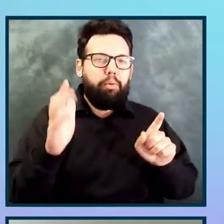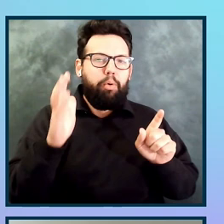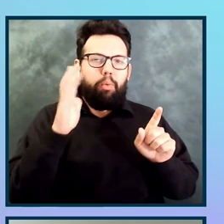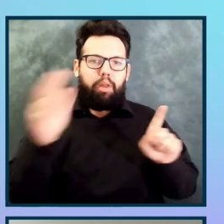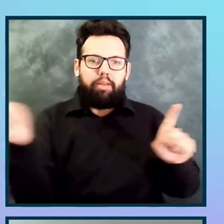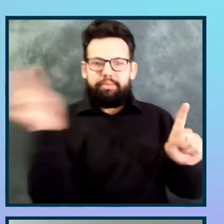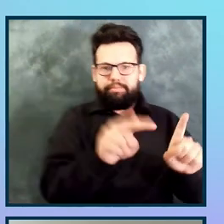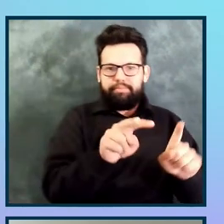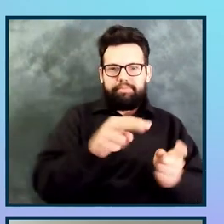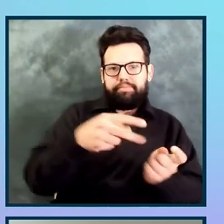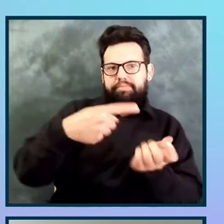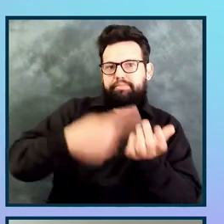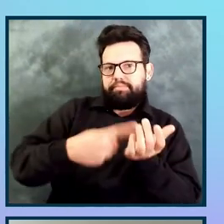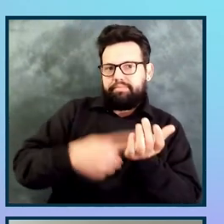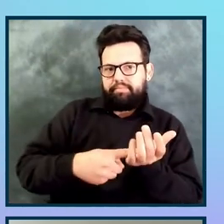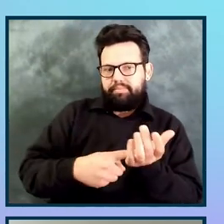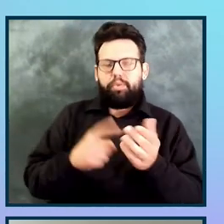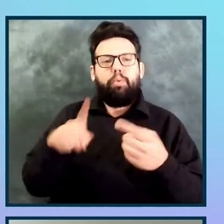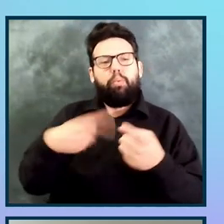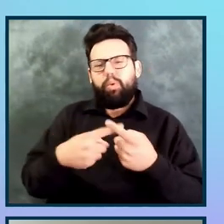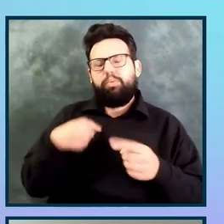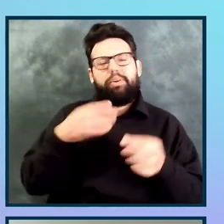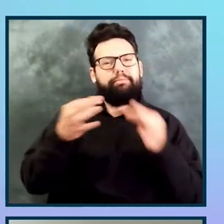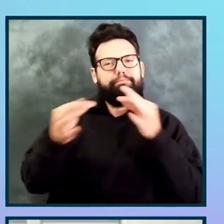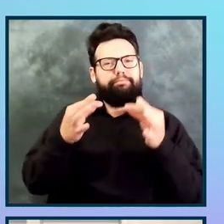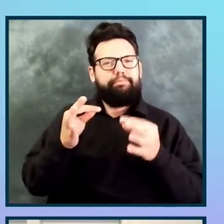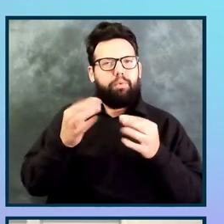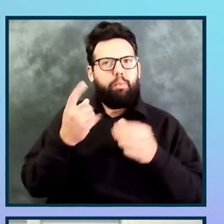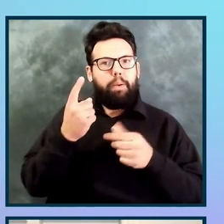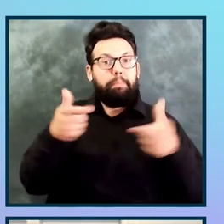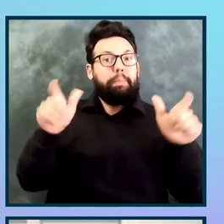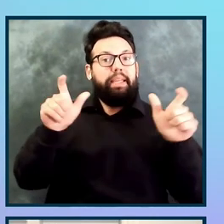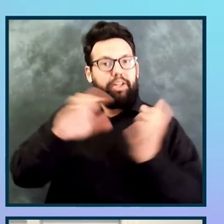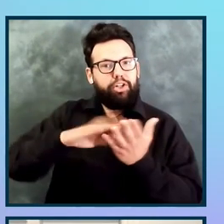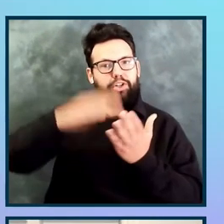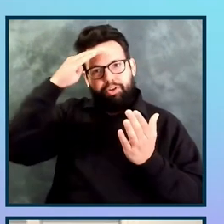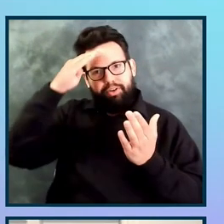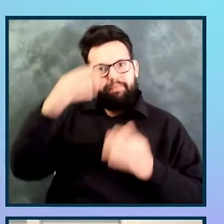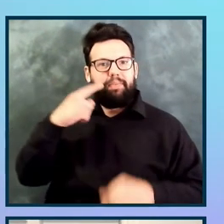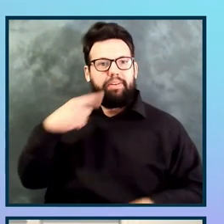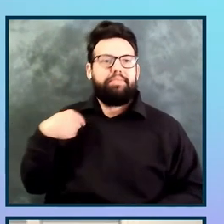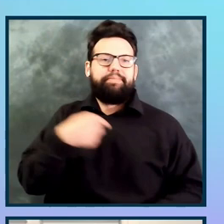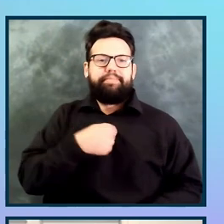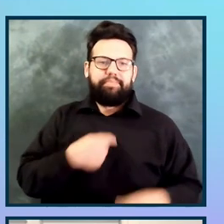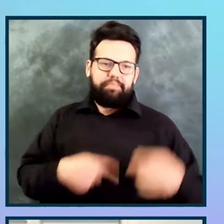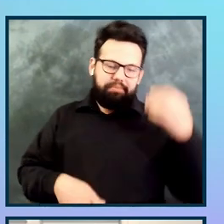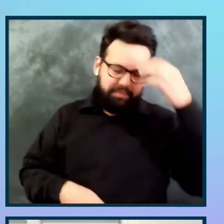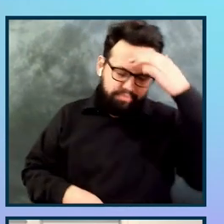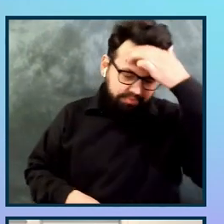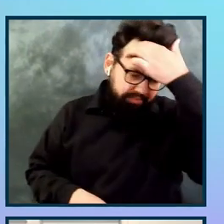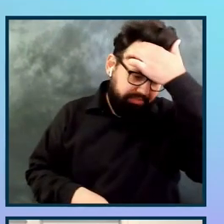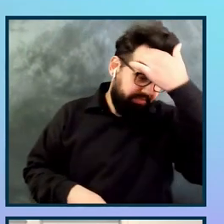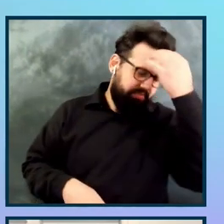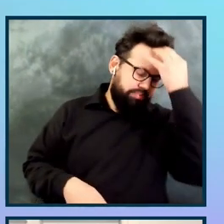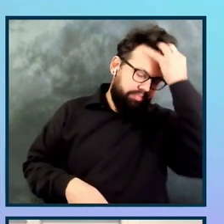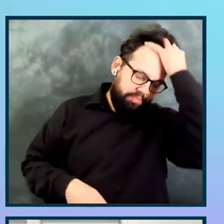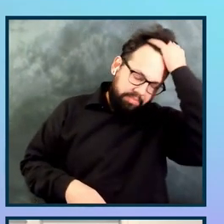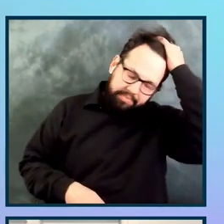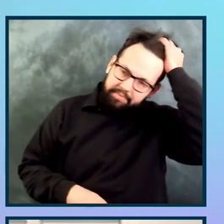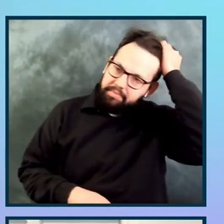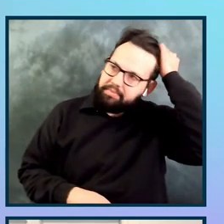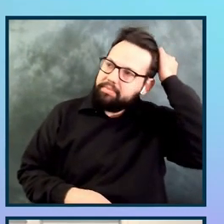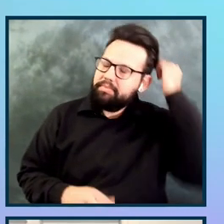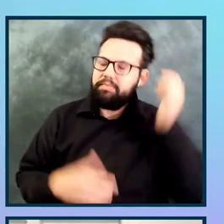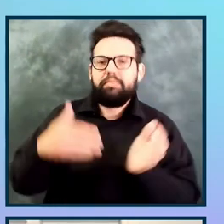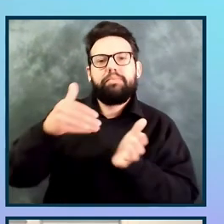a growth and learning process. Great. So, oftentimes, when we're thinking of an audit,